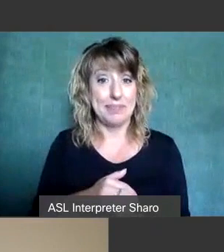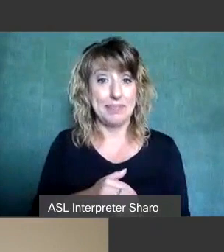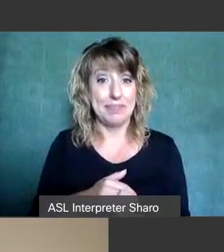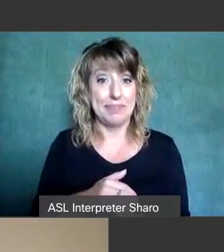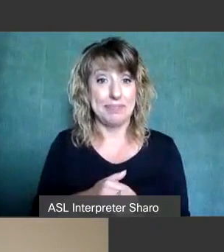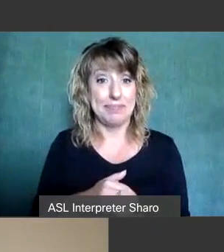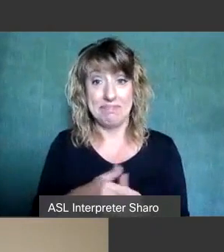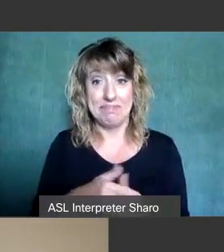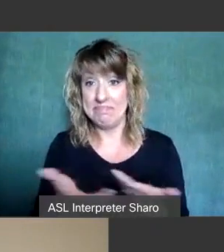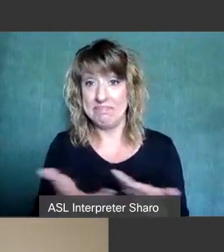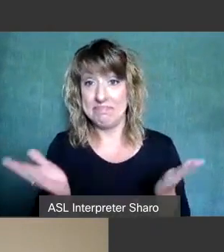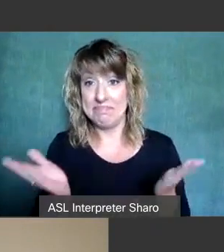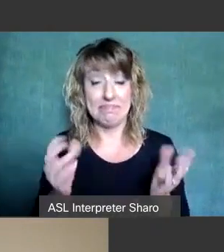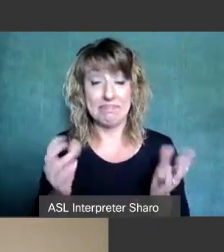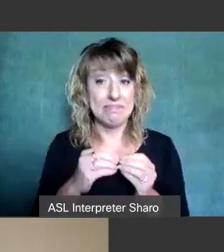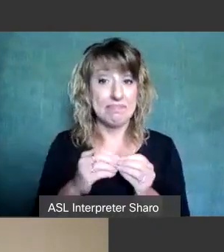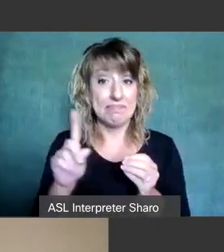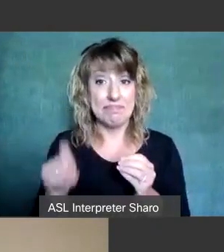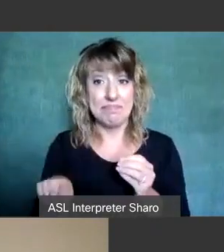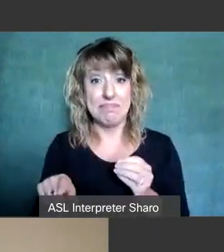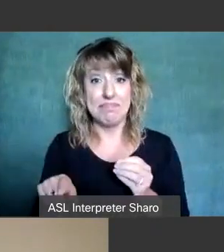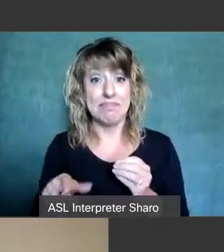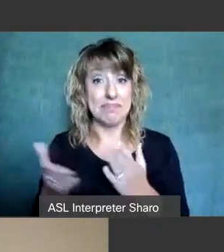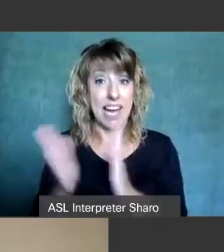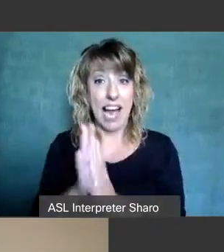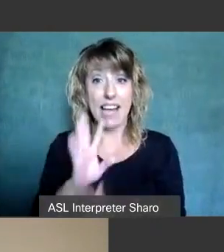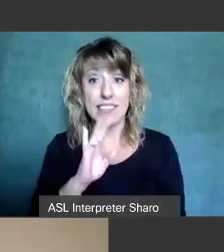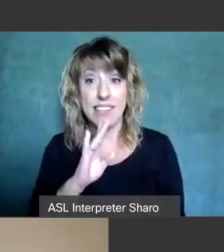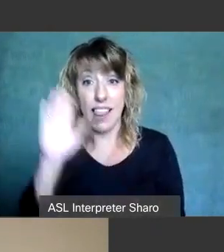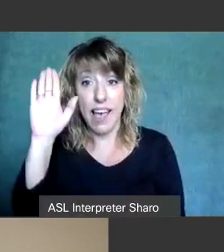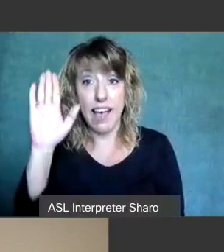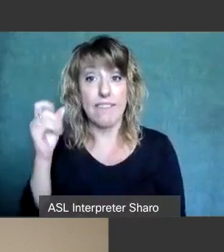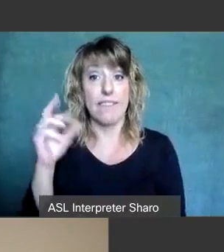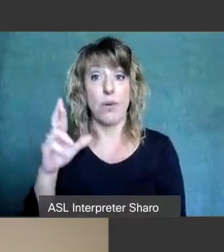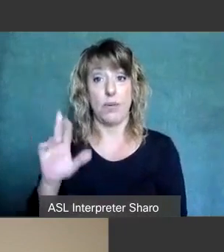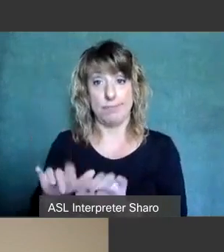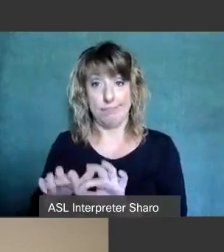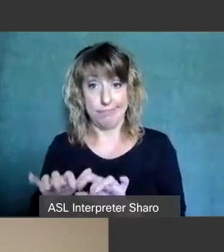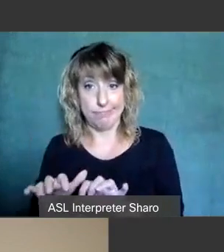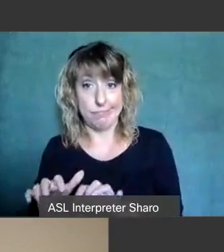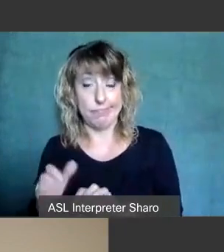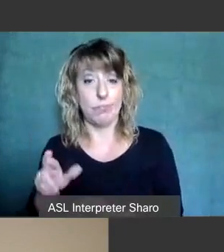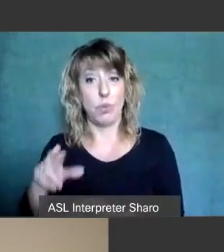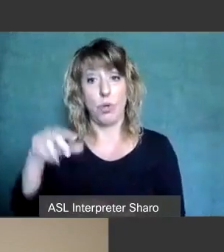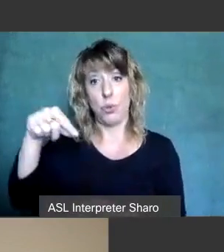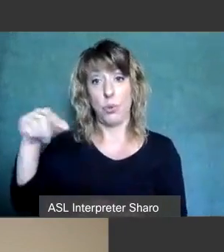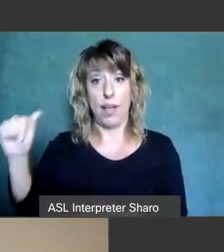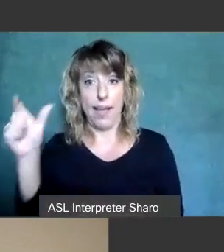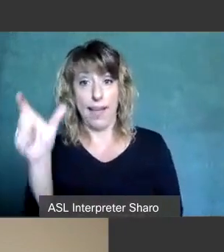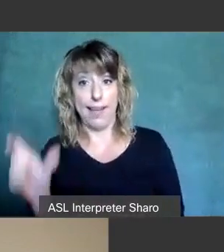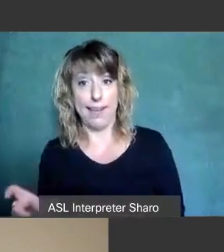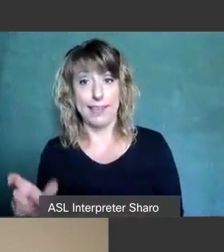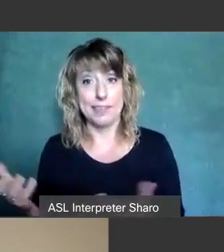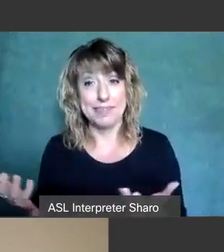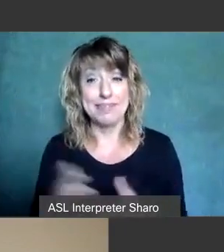anyone has other questions they want to either ask live or type into the chat or into the q a box